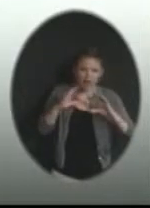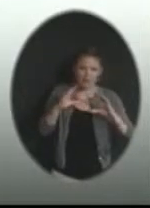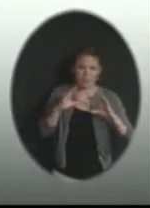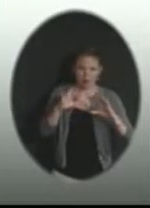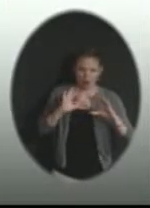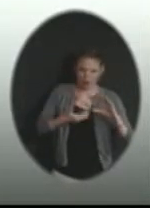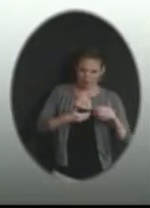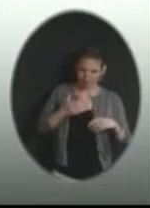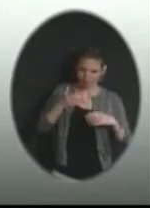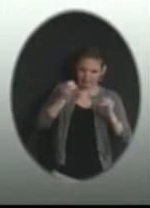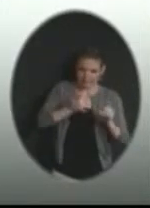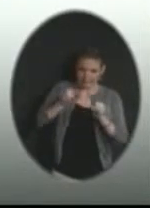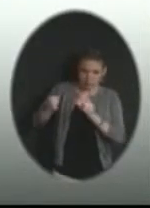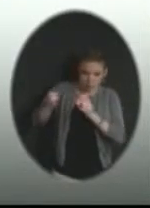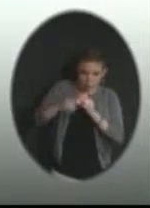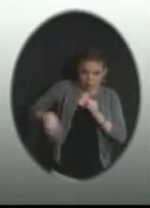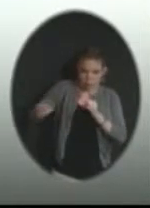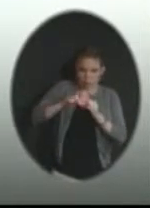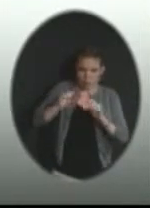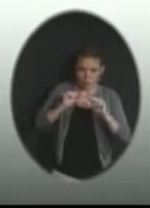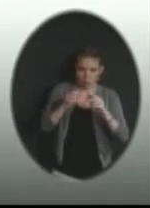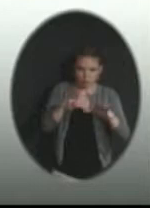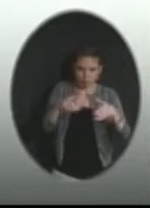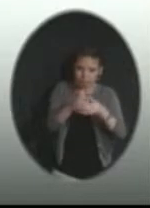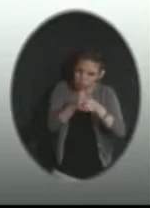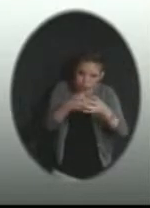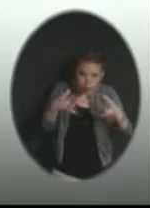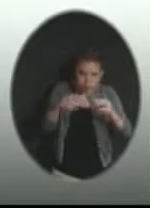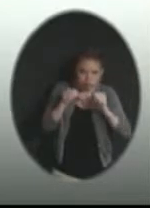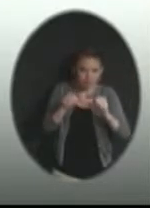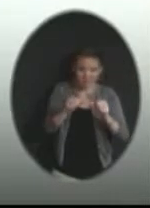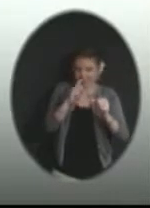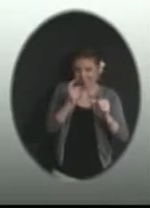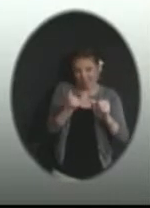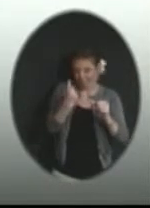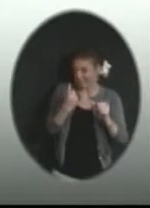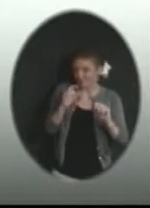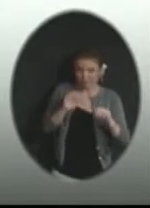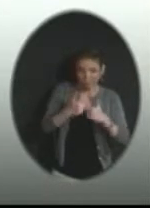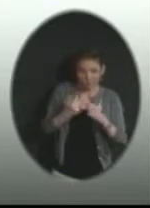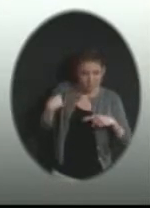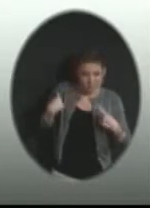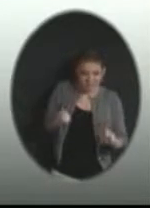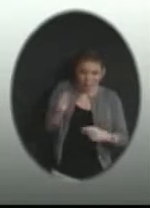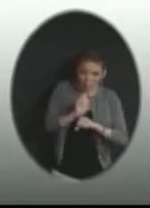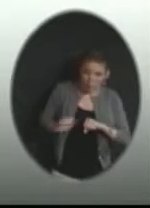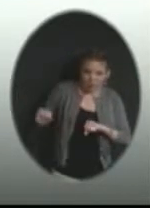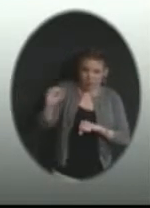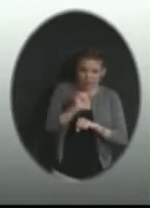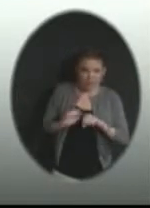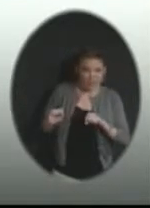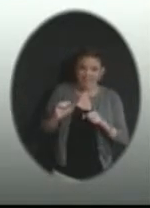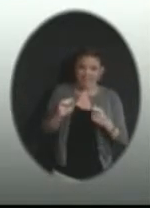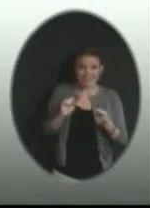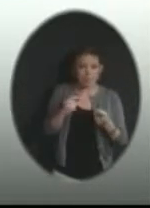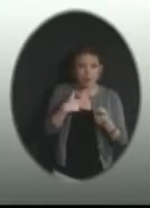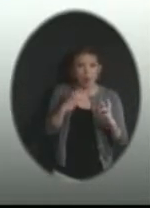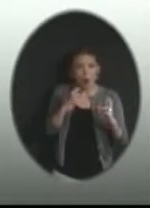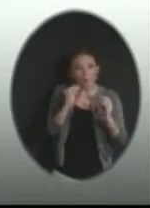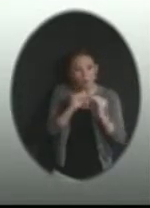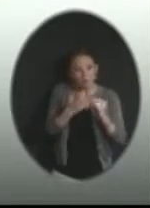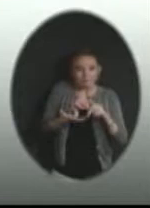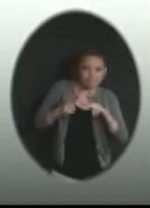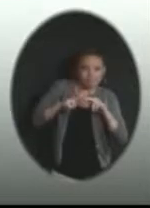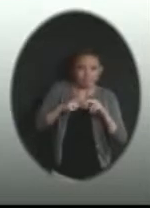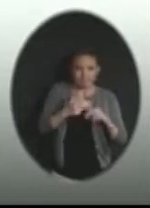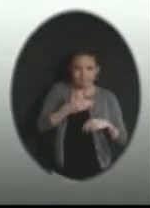individuals as a group, and that has been a challenge that we've been working on. It's not as high as we would like it to be,